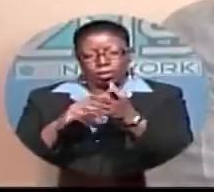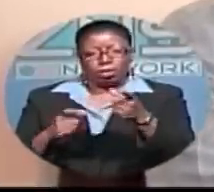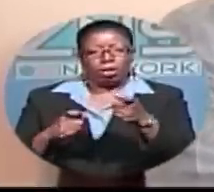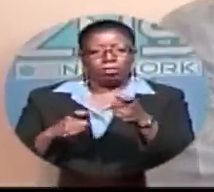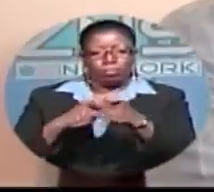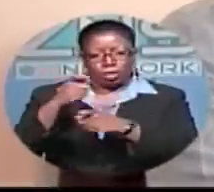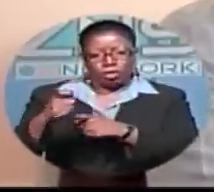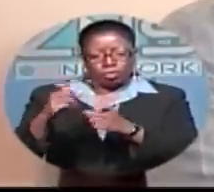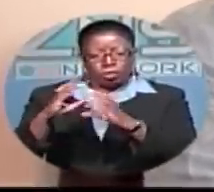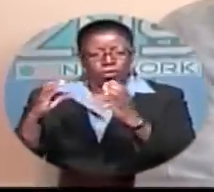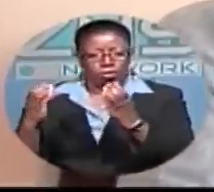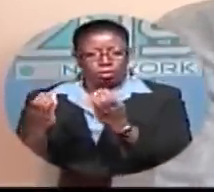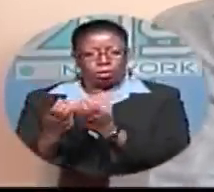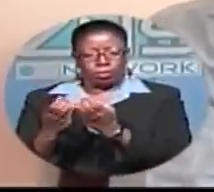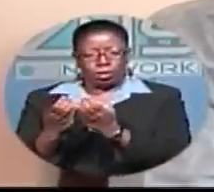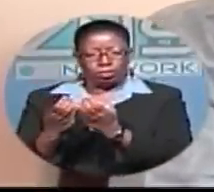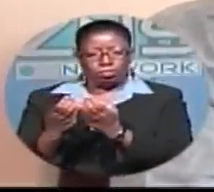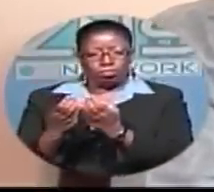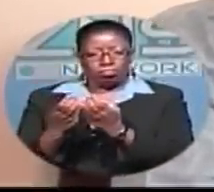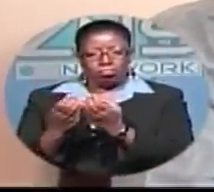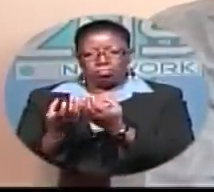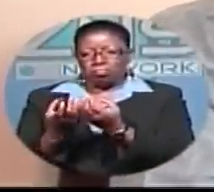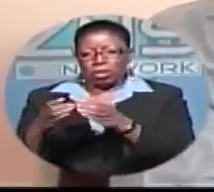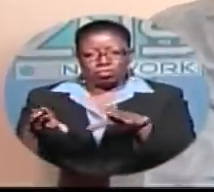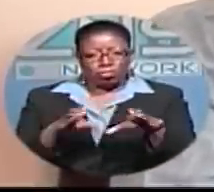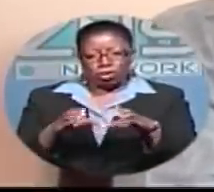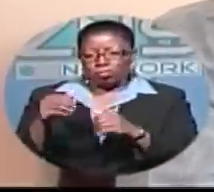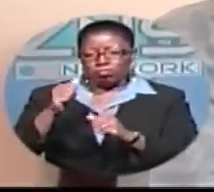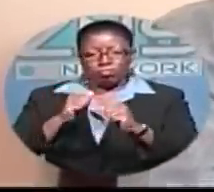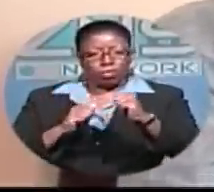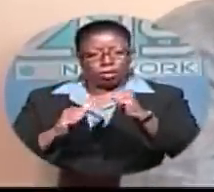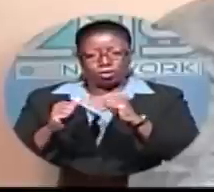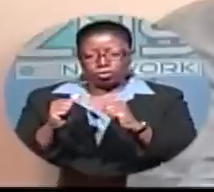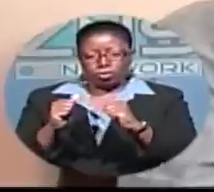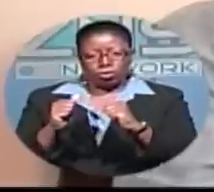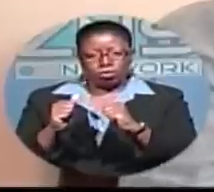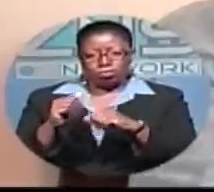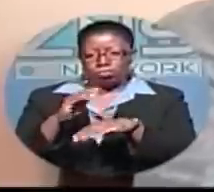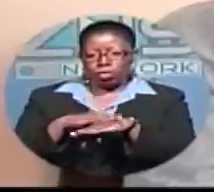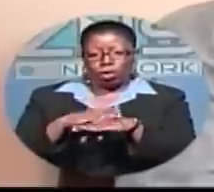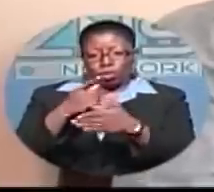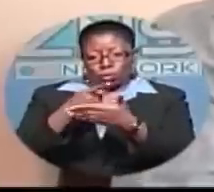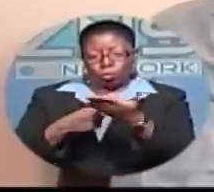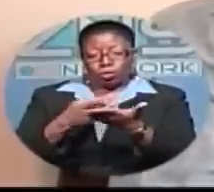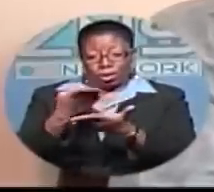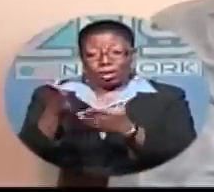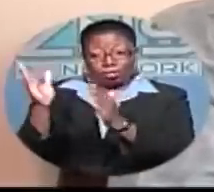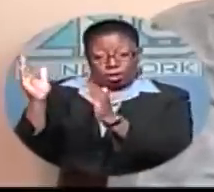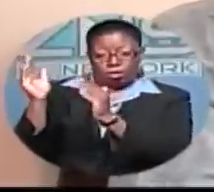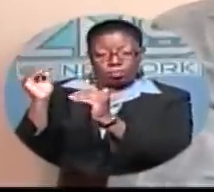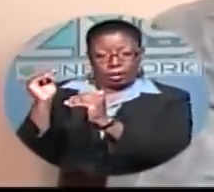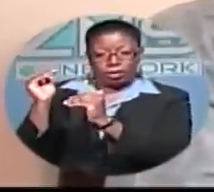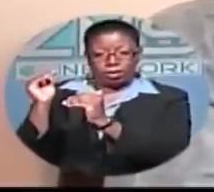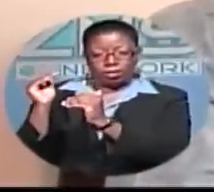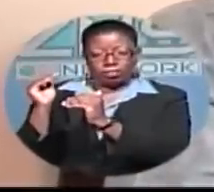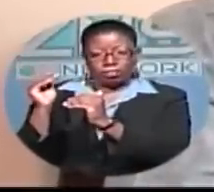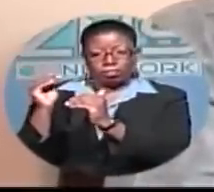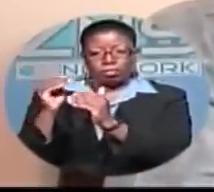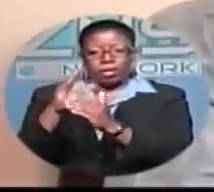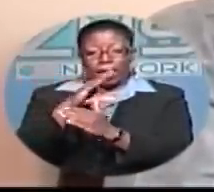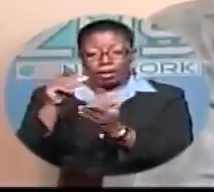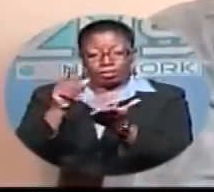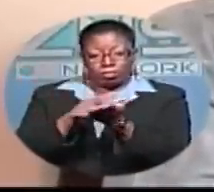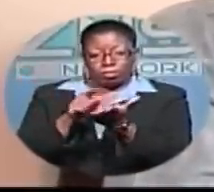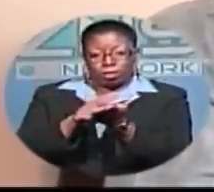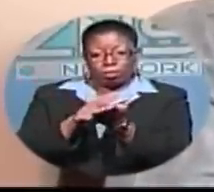did an action based on what they reasonably expected, and the press picked it